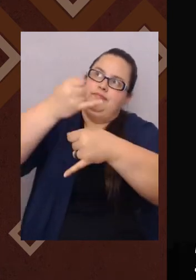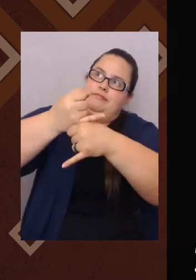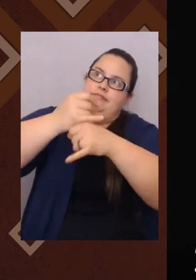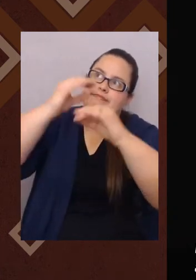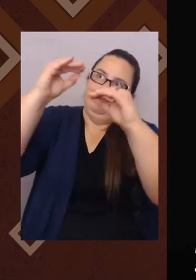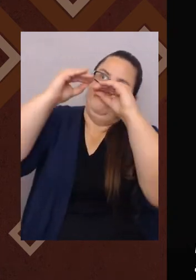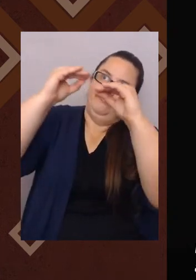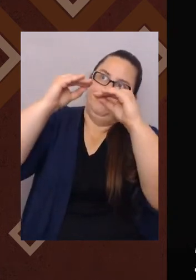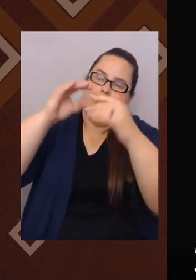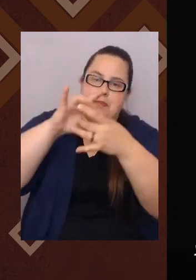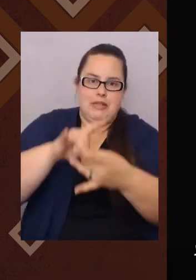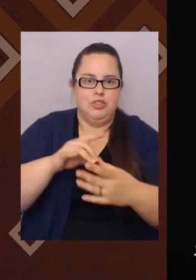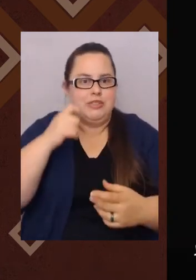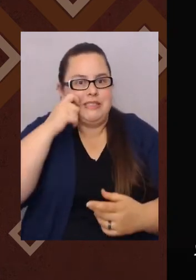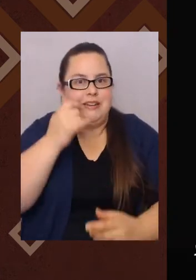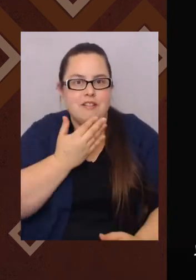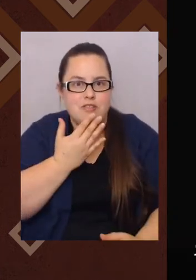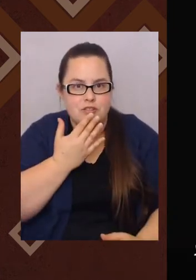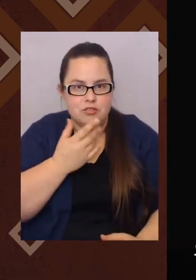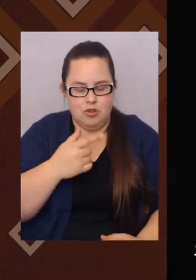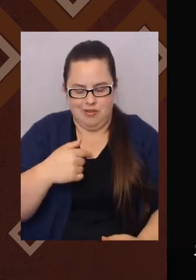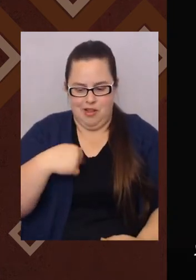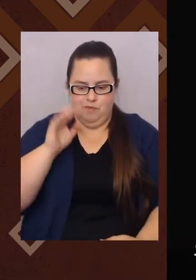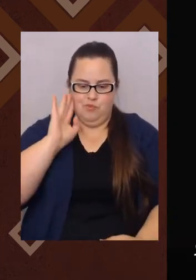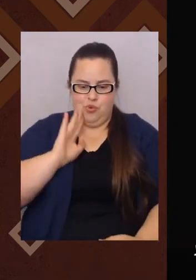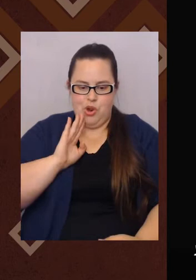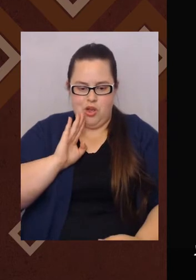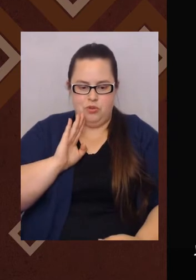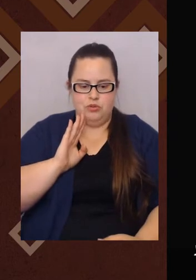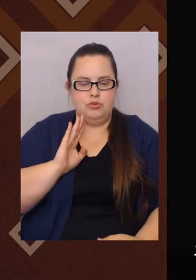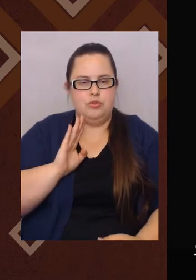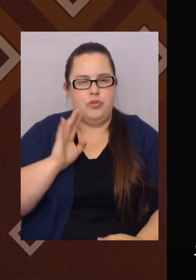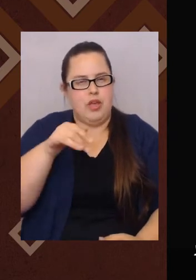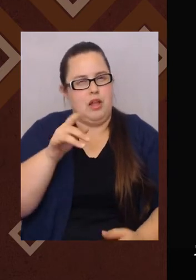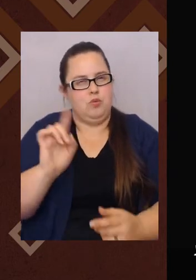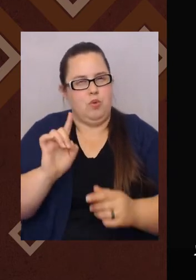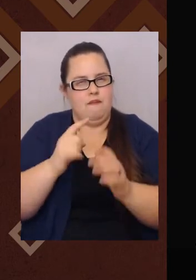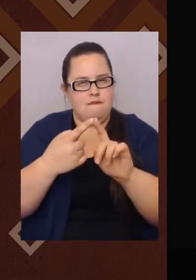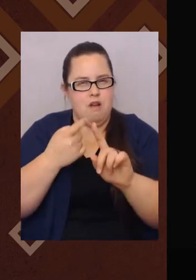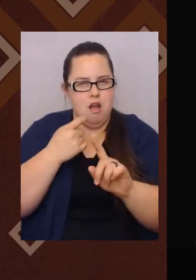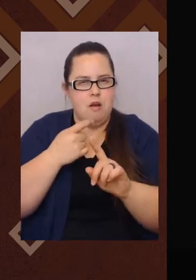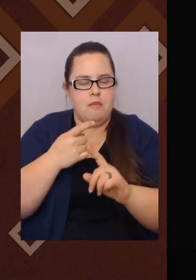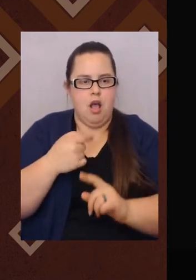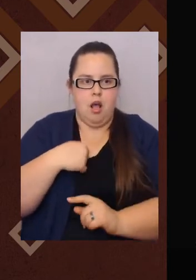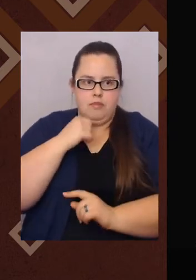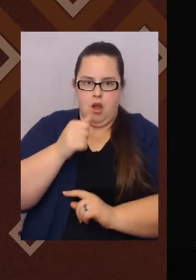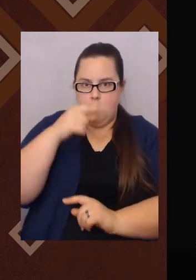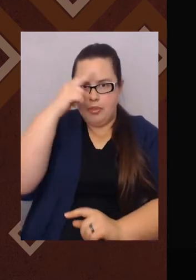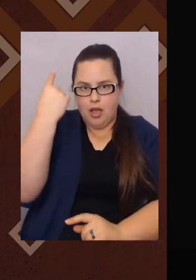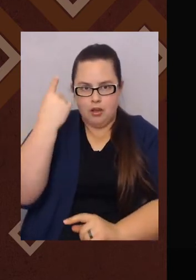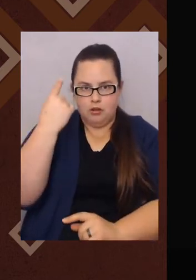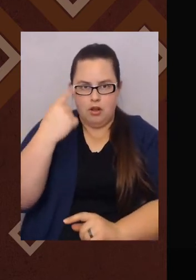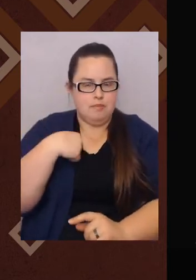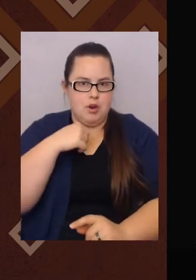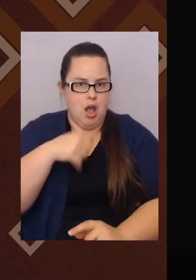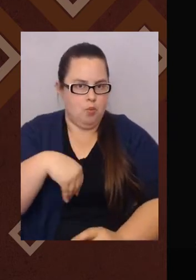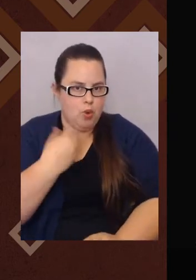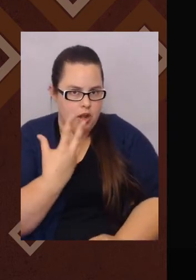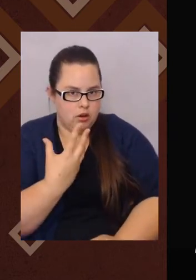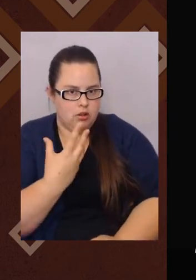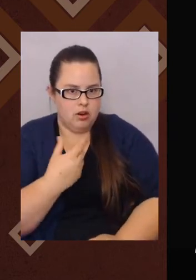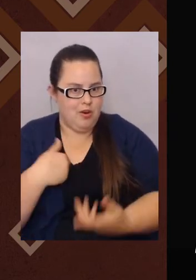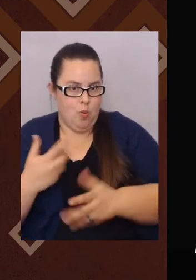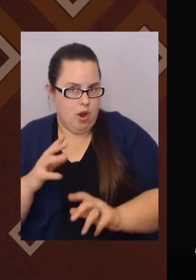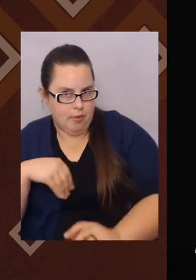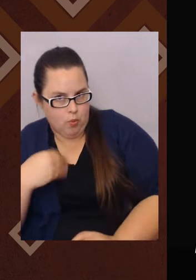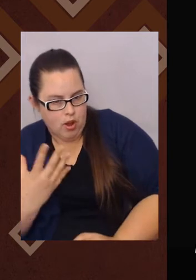black. And that her hair, she said something. And I remember crying, like, immediately, like,